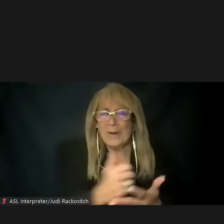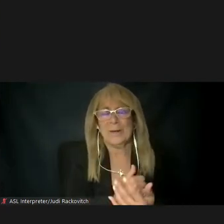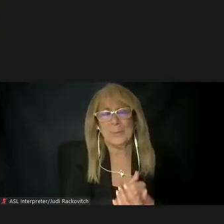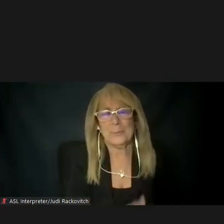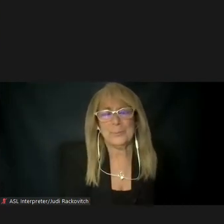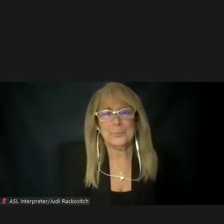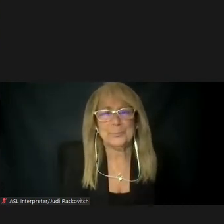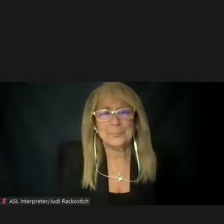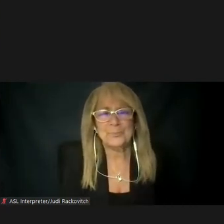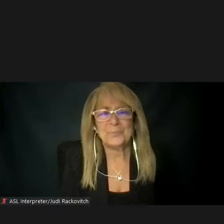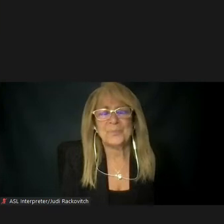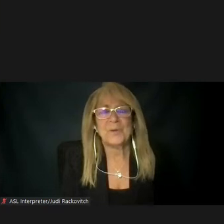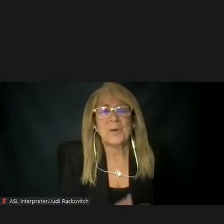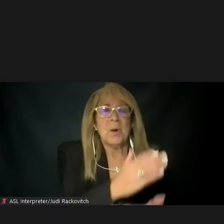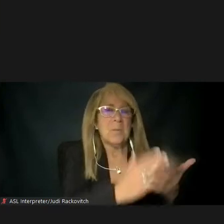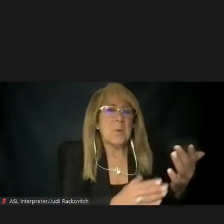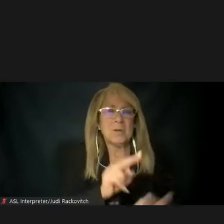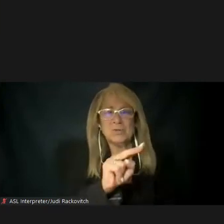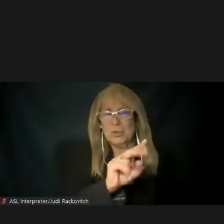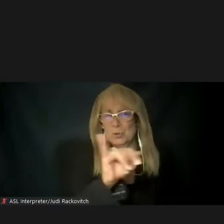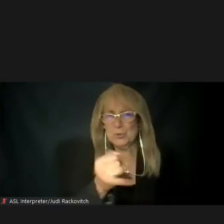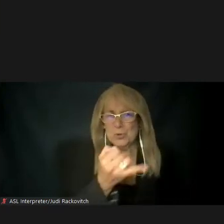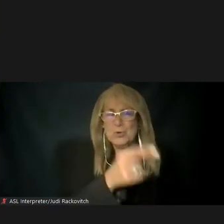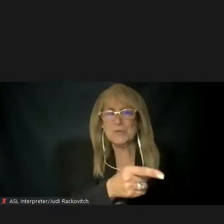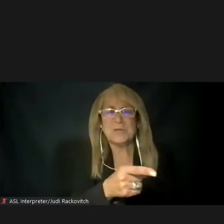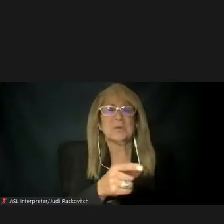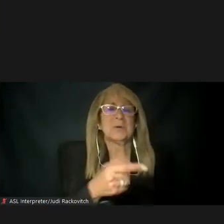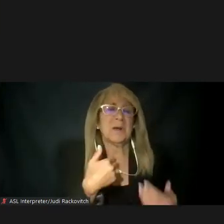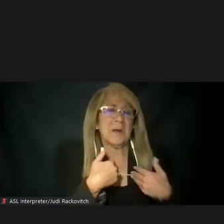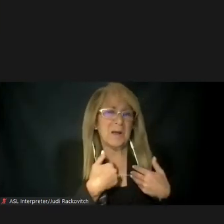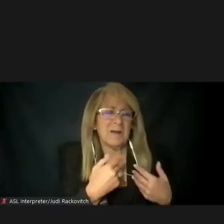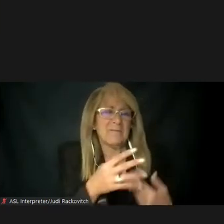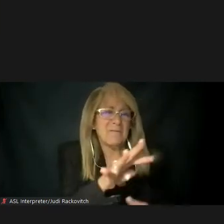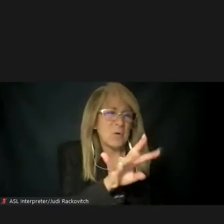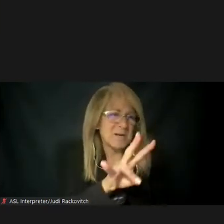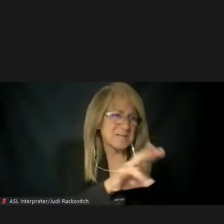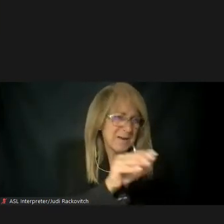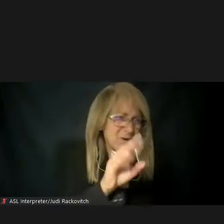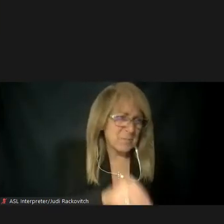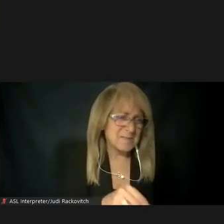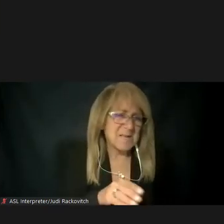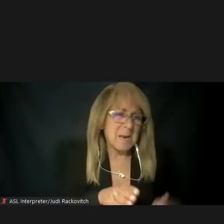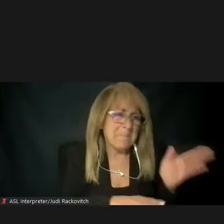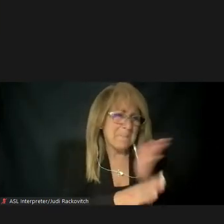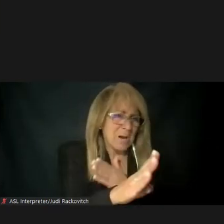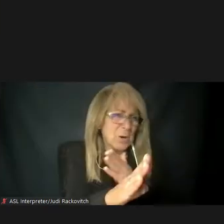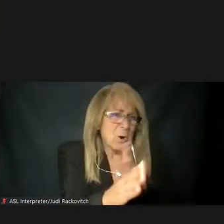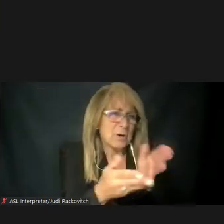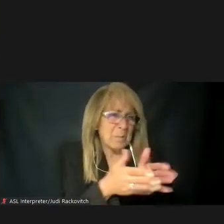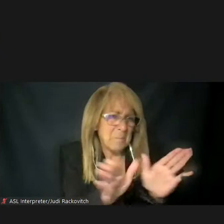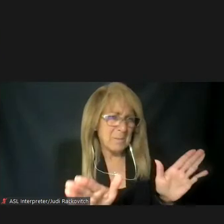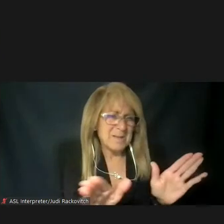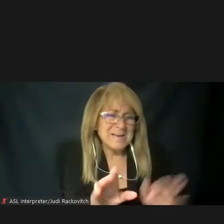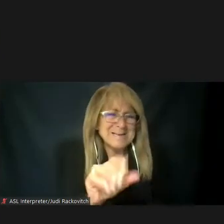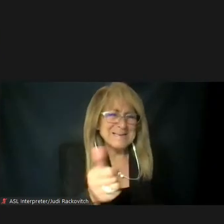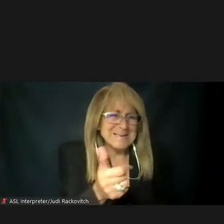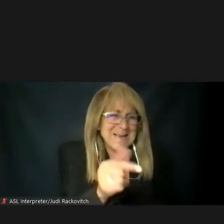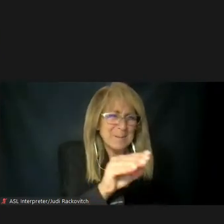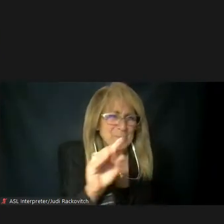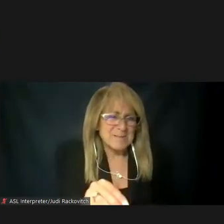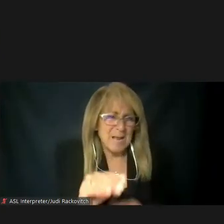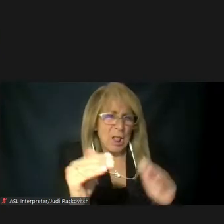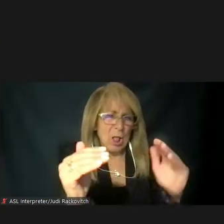The portions of New Jersey within our study area are comprised of roughly 47% minority populations, with 10% as low-income.